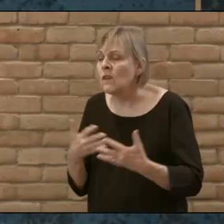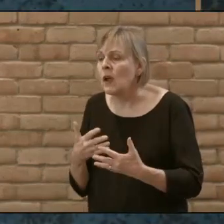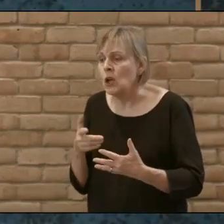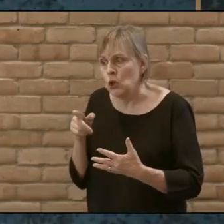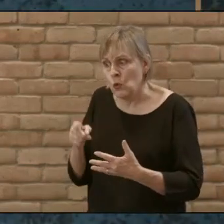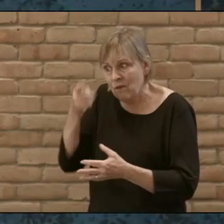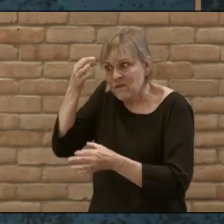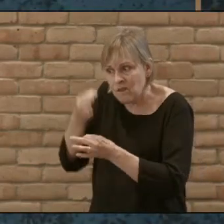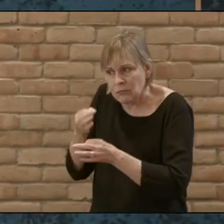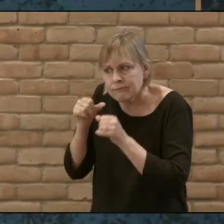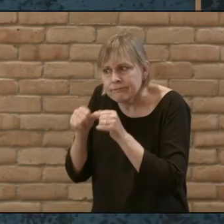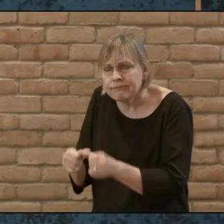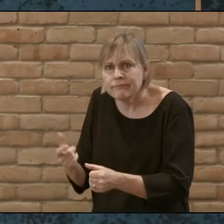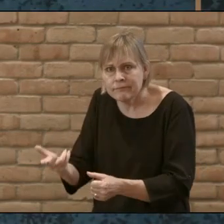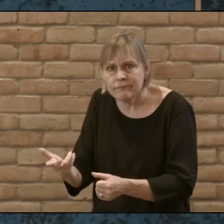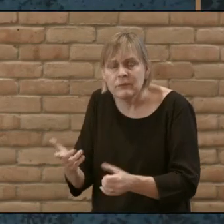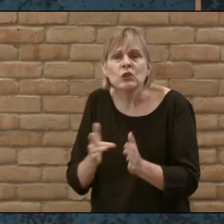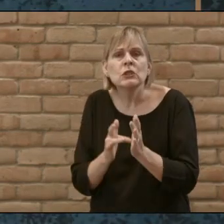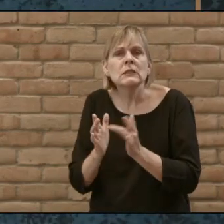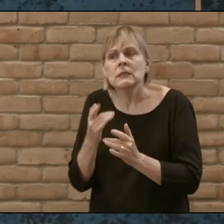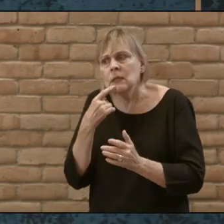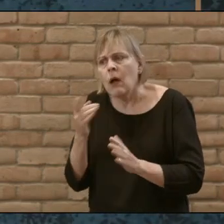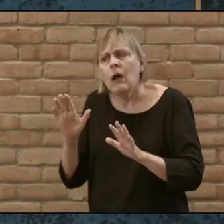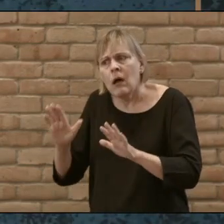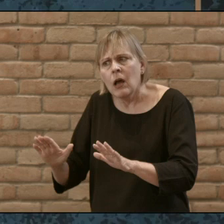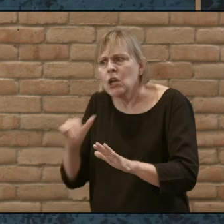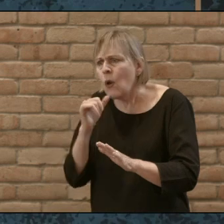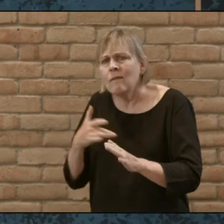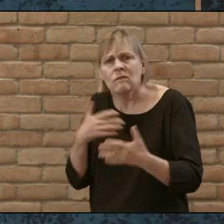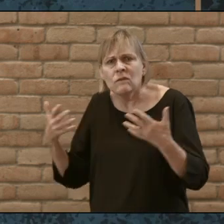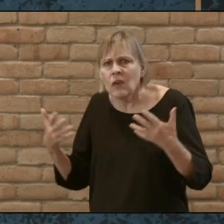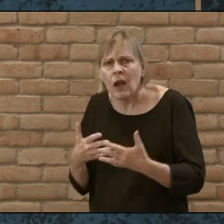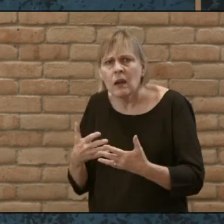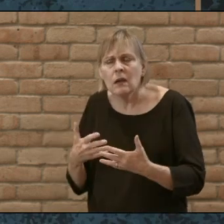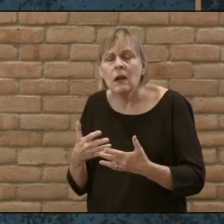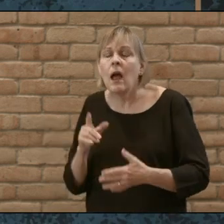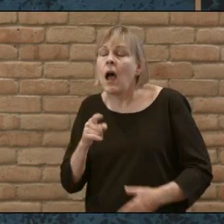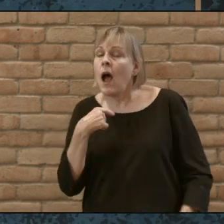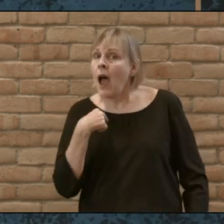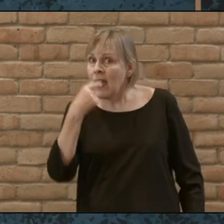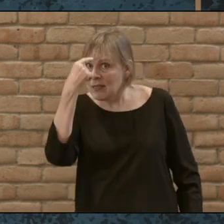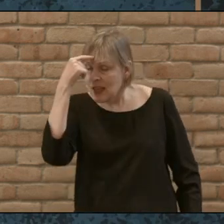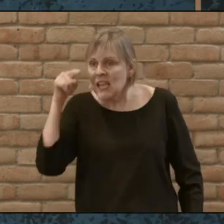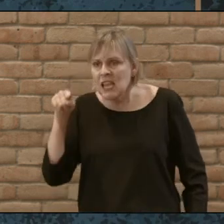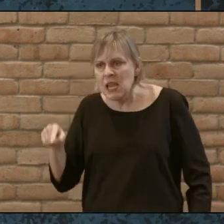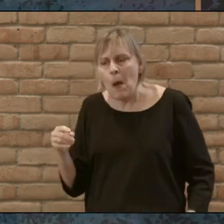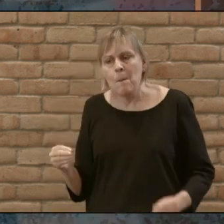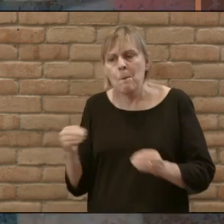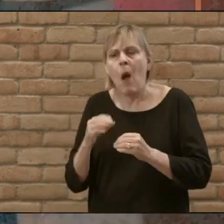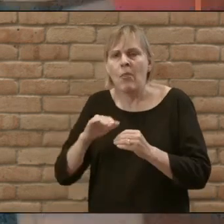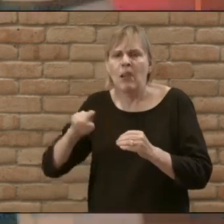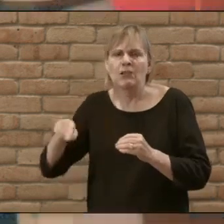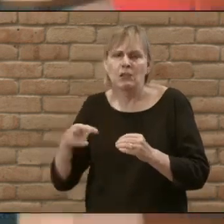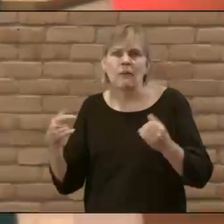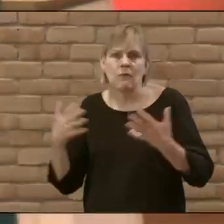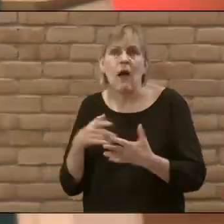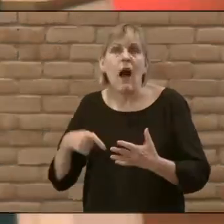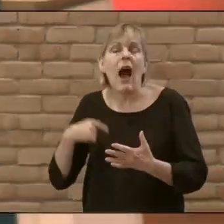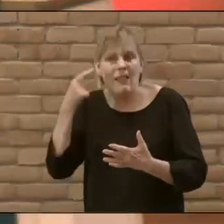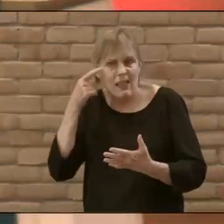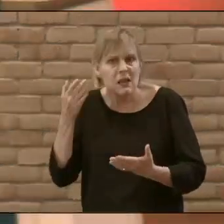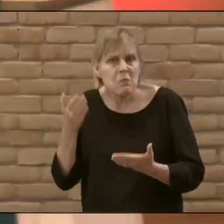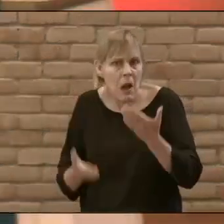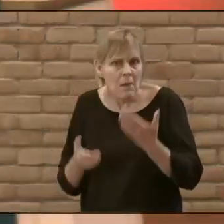faith Jesus tells Jairus to not be afraid but I think Jairus was a little bit more than just afraid I think Jairus was